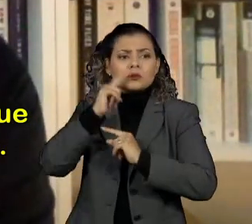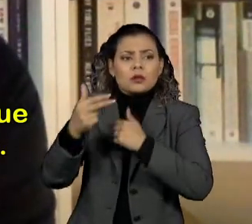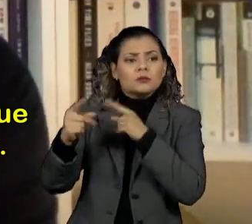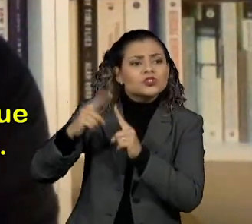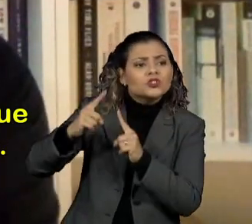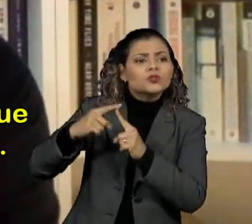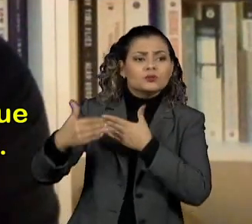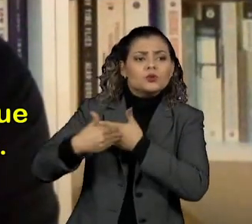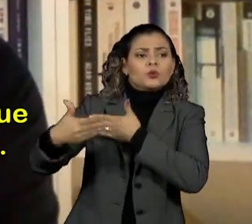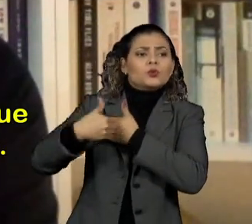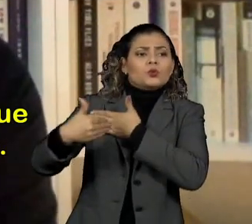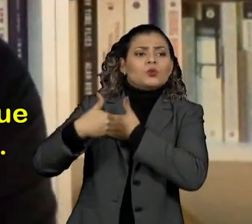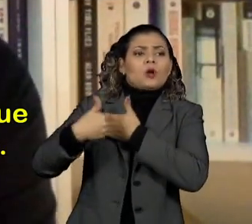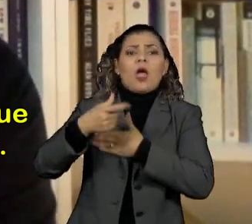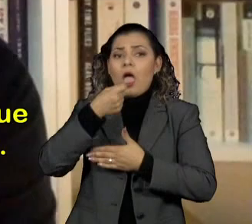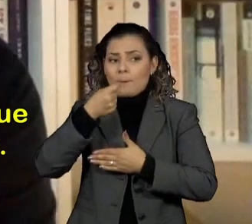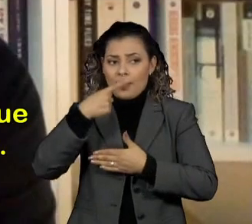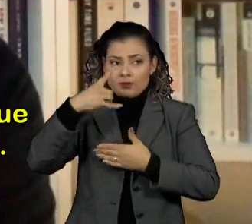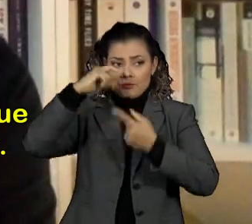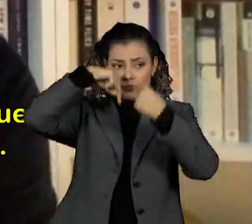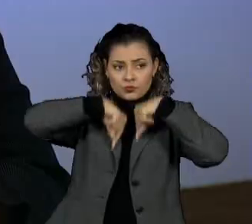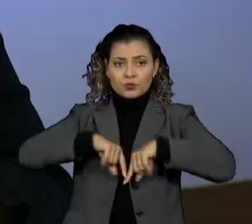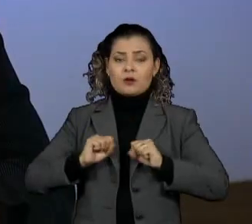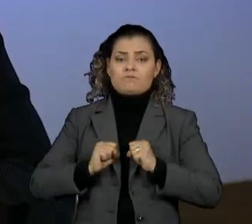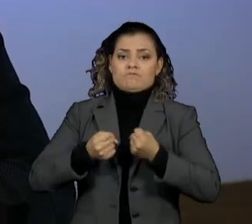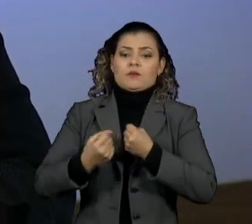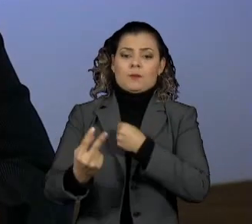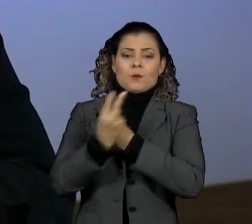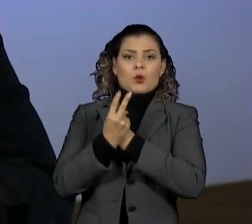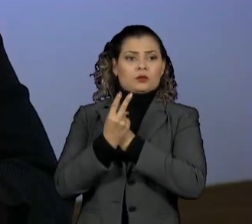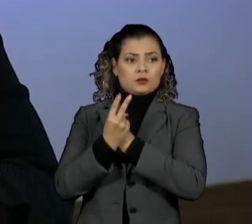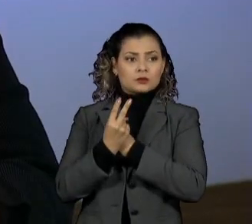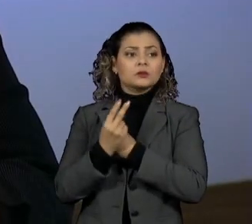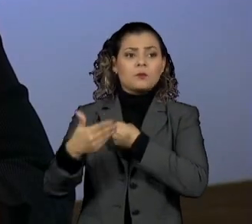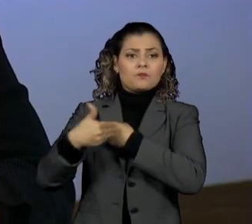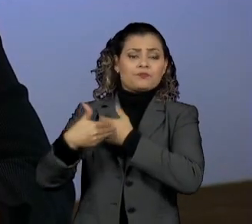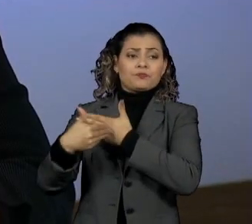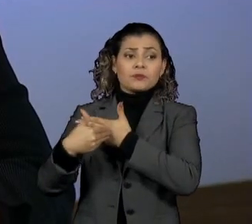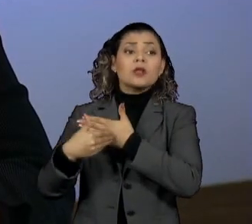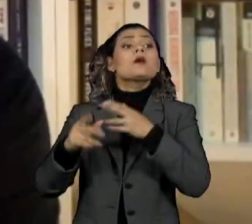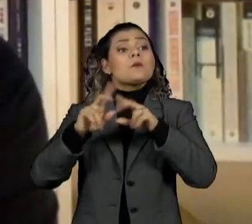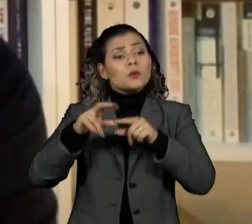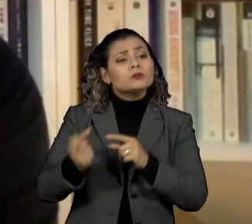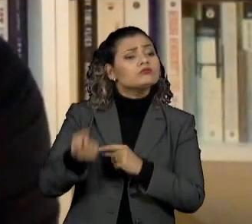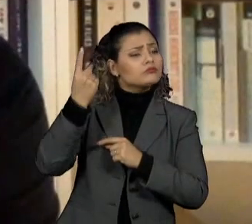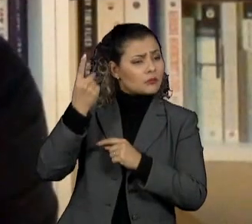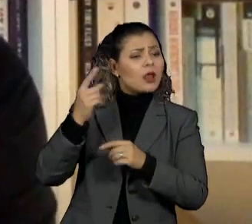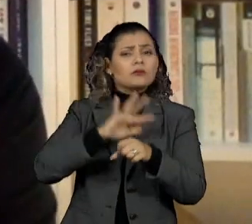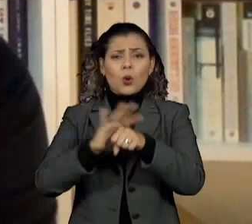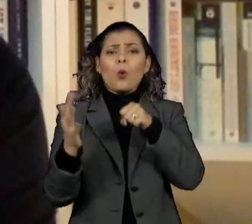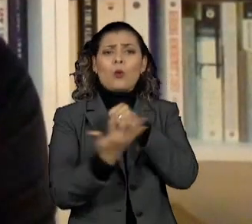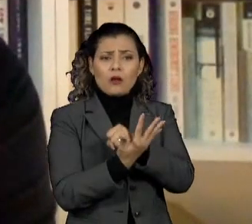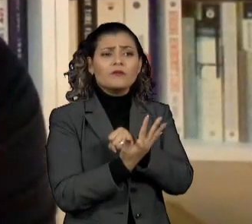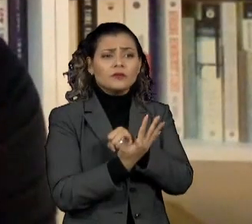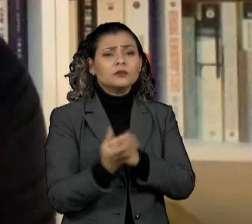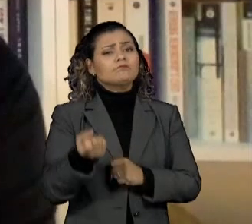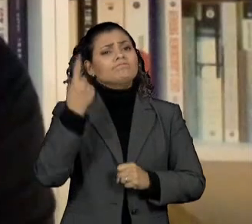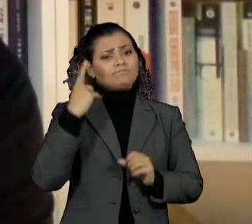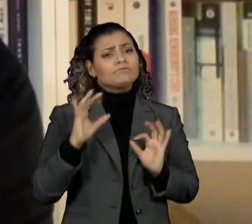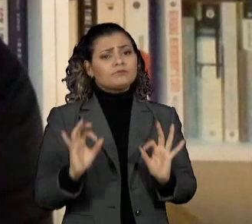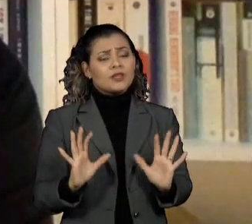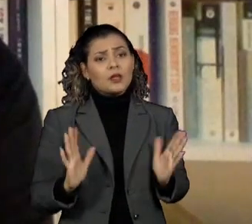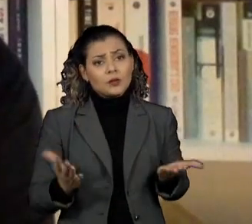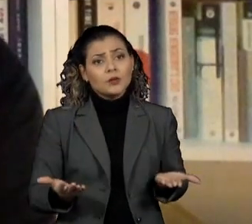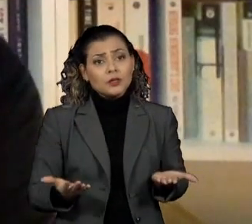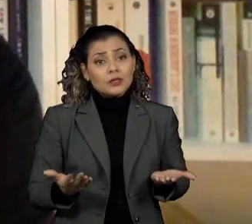elicit antibodies against the virus. The bizarre thing that we're finding out about coronaviruses, this is from data that came